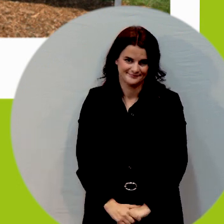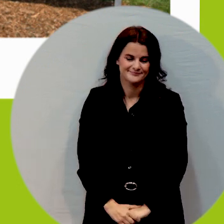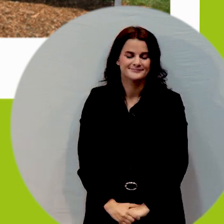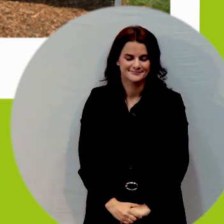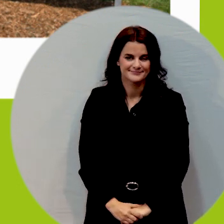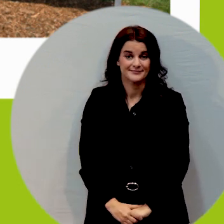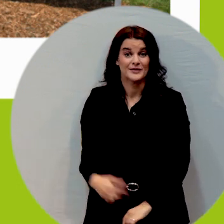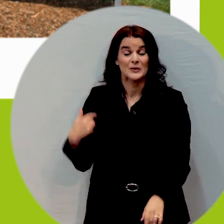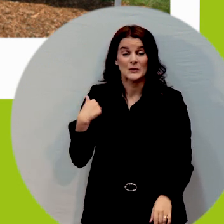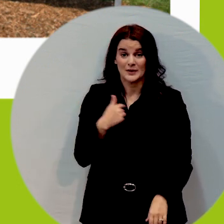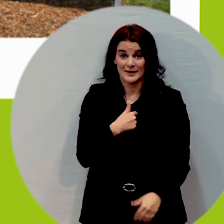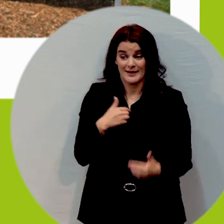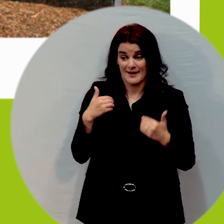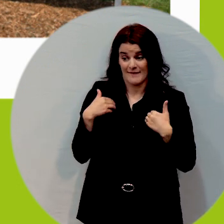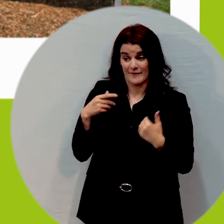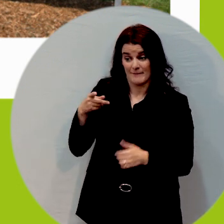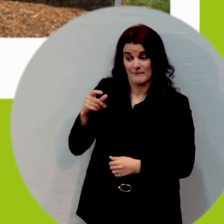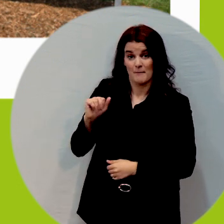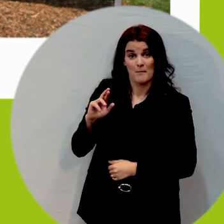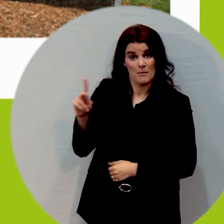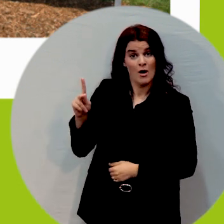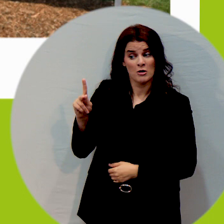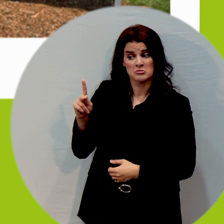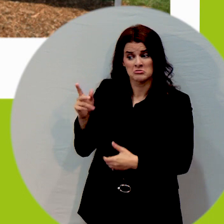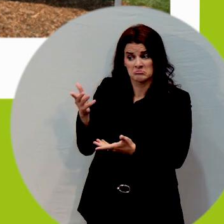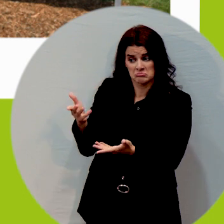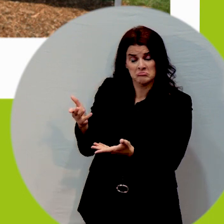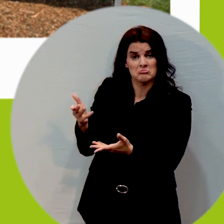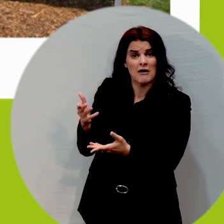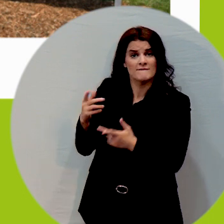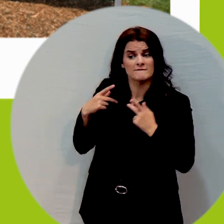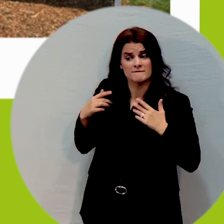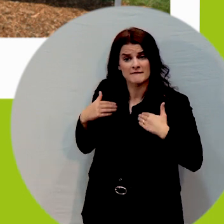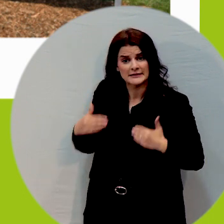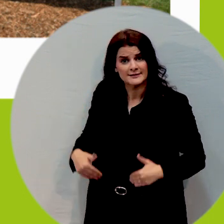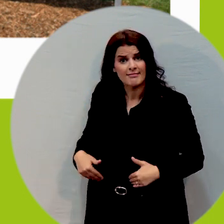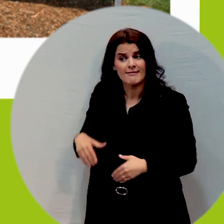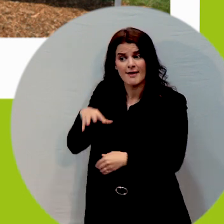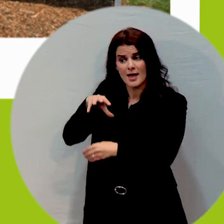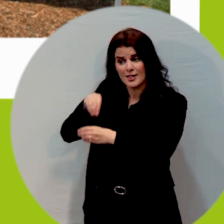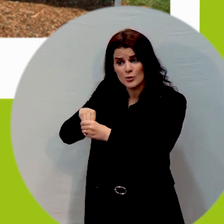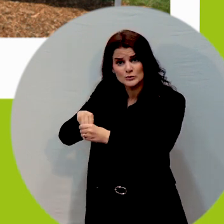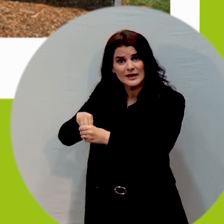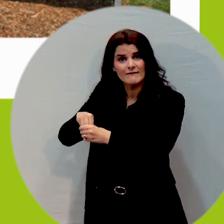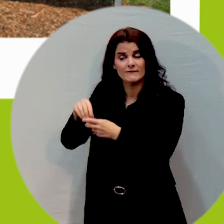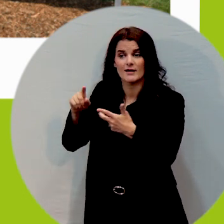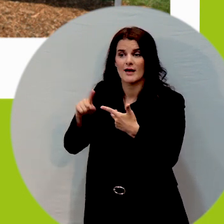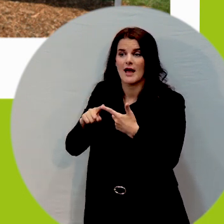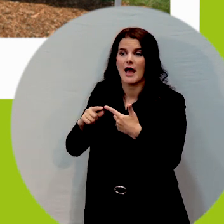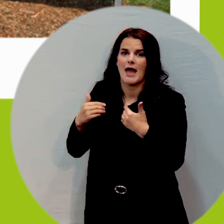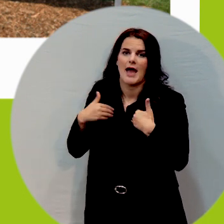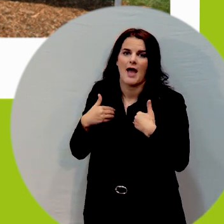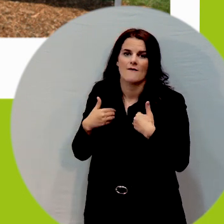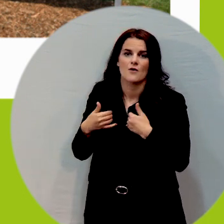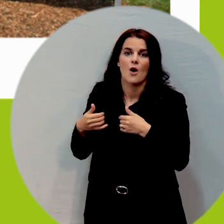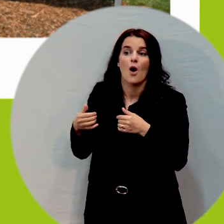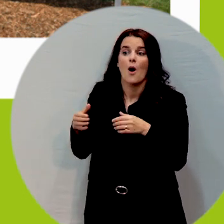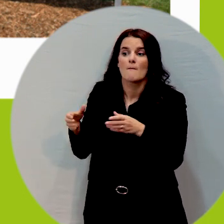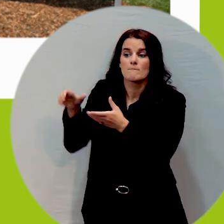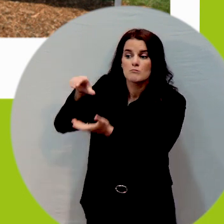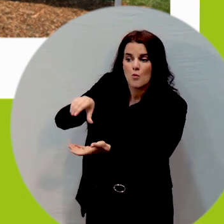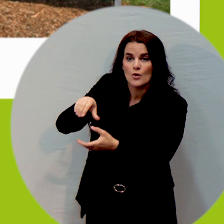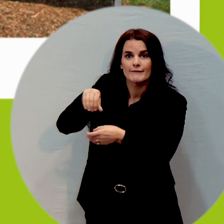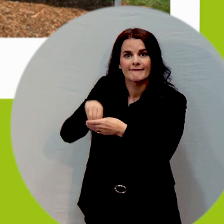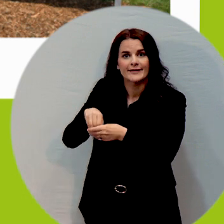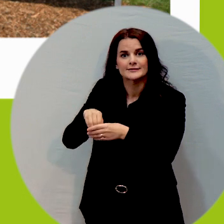make a park physically inclusive we can do poured in surfaces we can do ramps